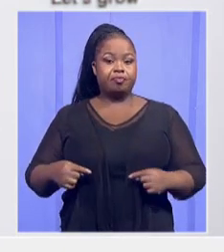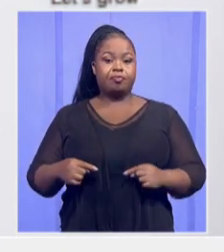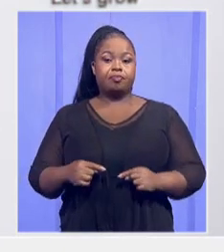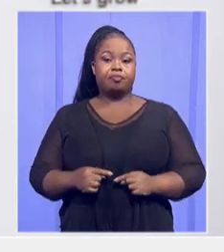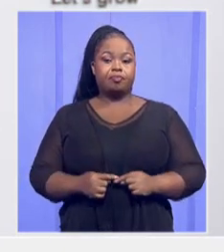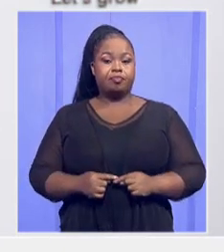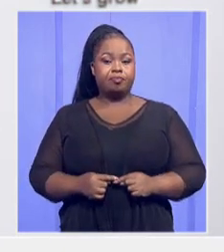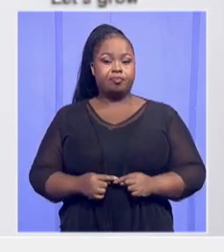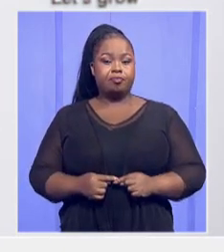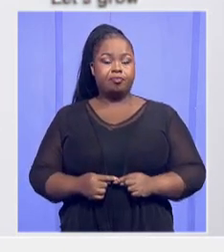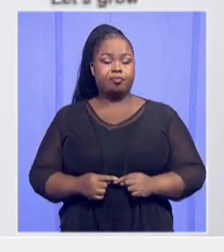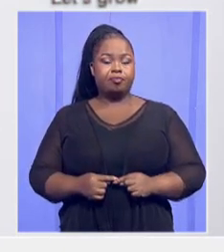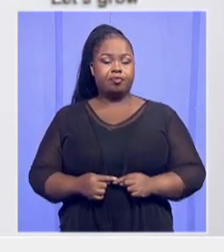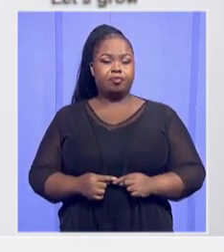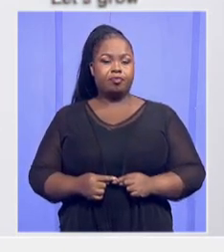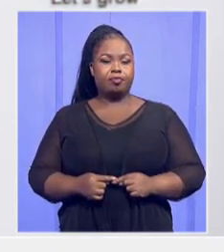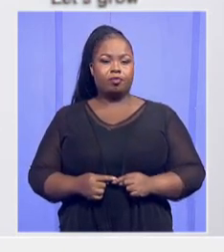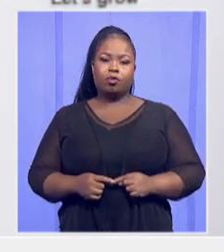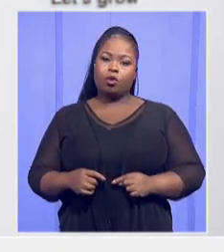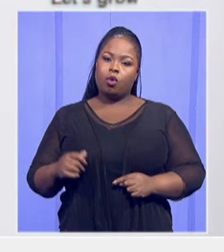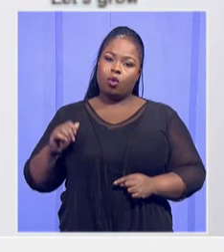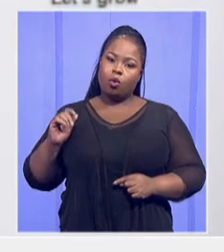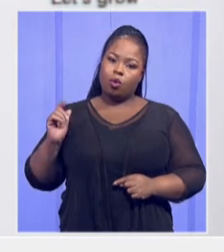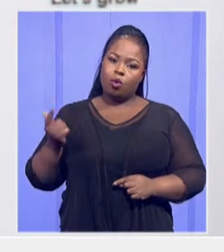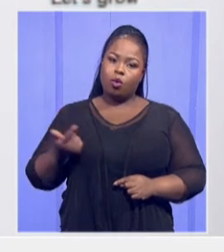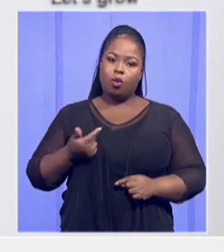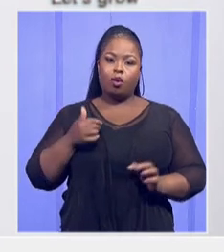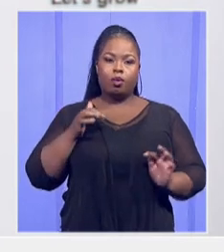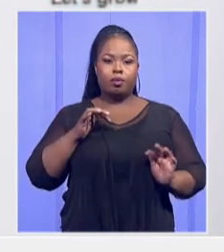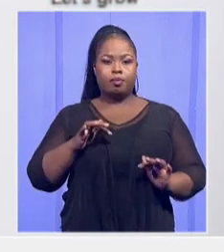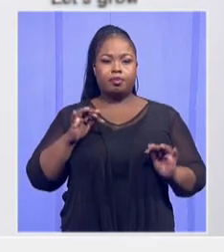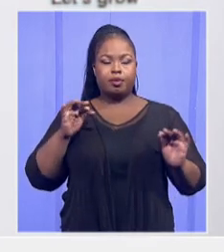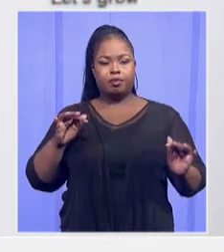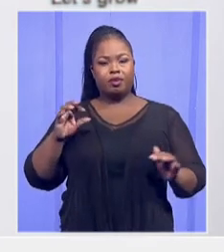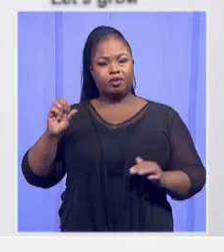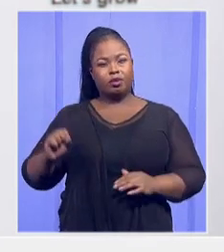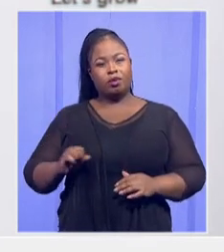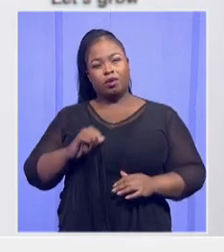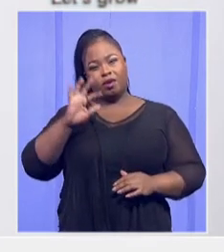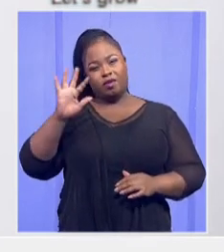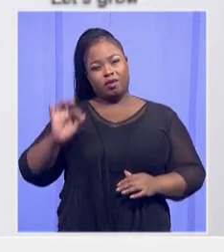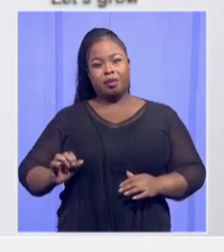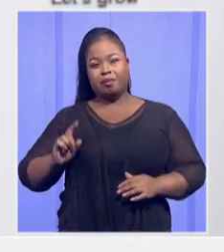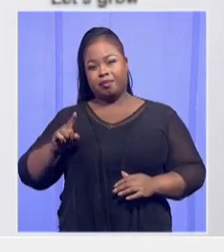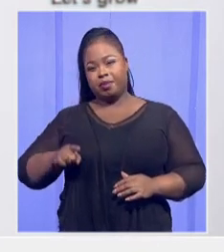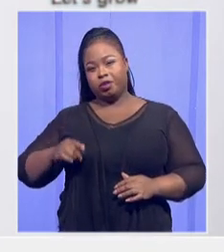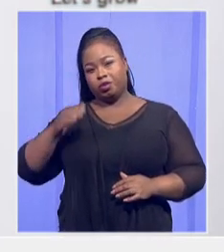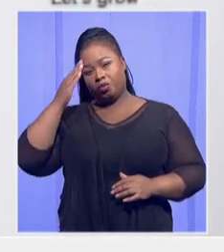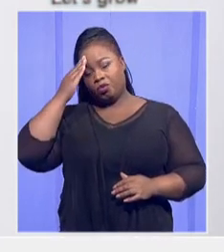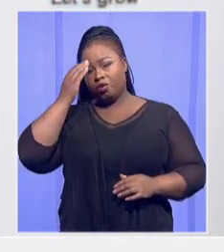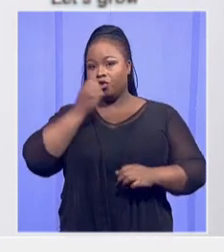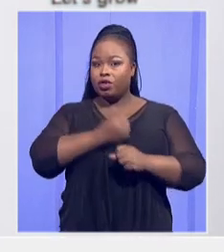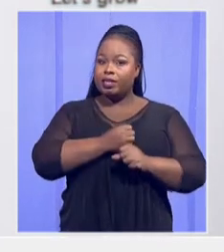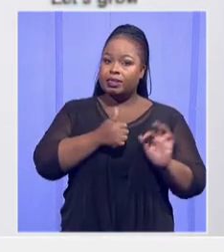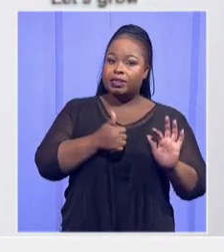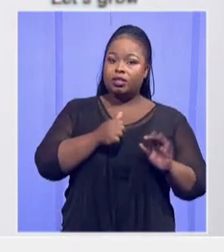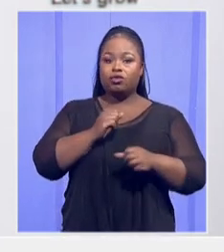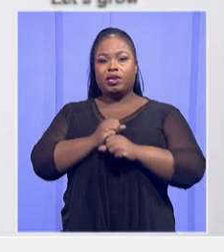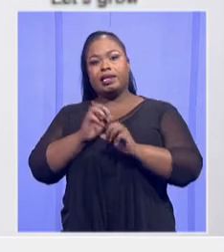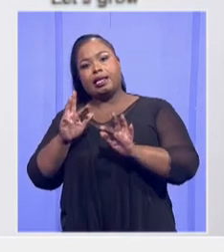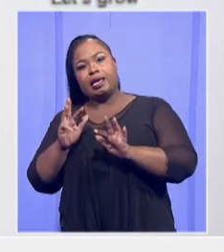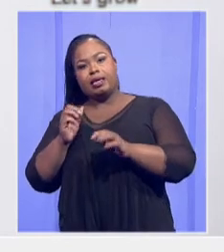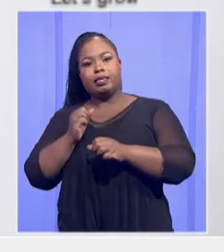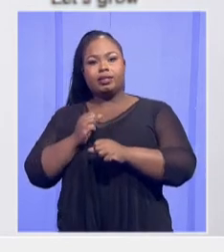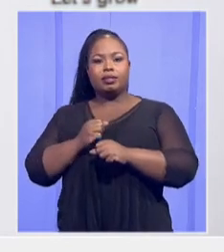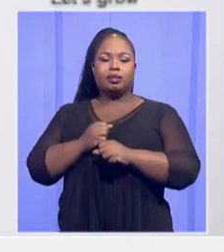Everybody must know in South Africa how our grade 6s are performing, our grade 9s, and not only wait for grade 12